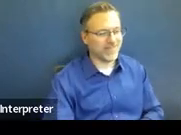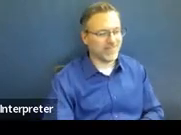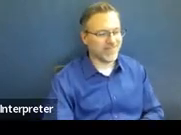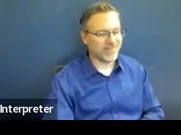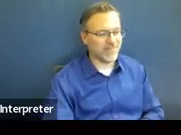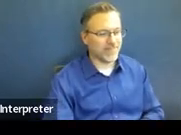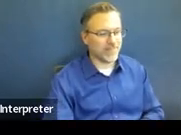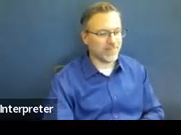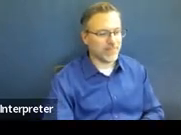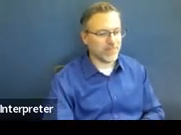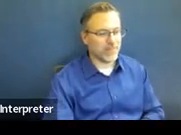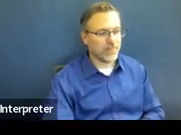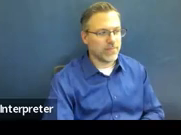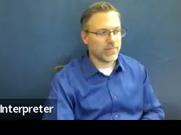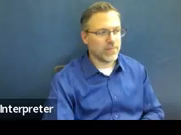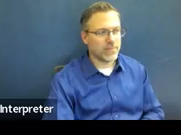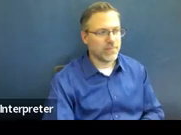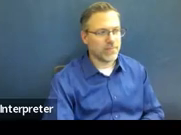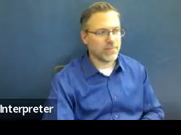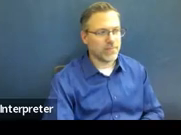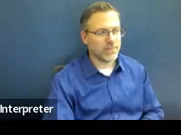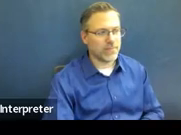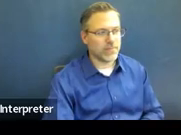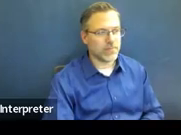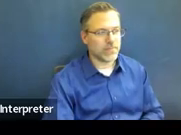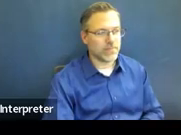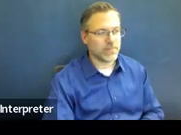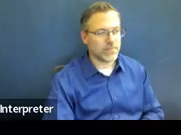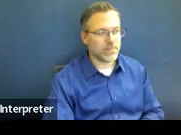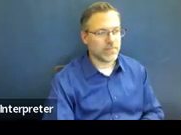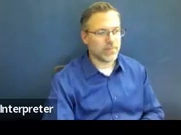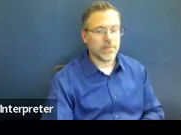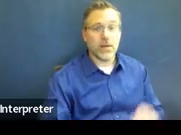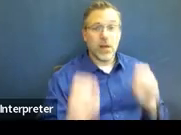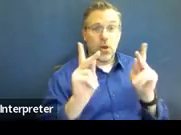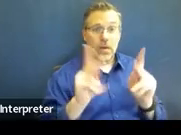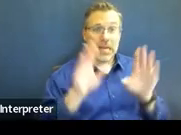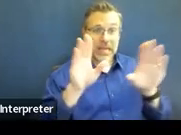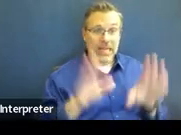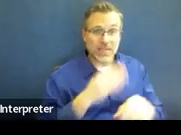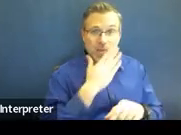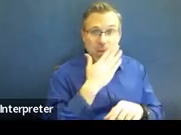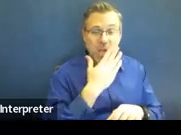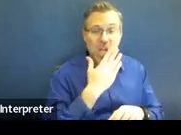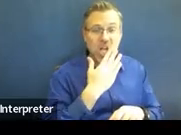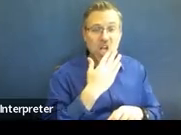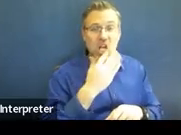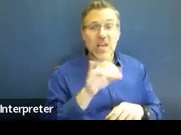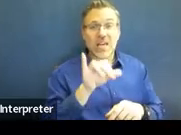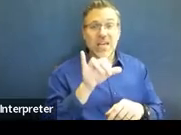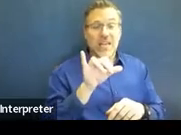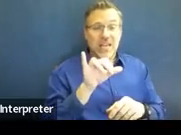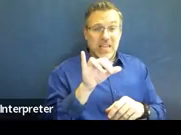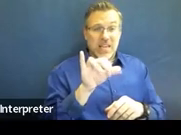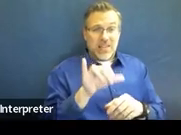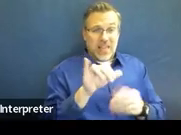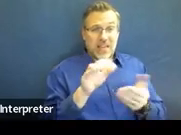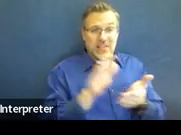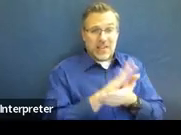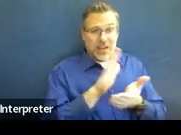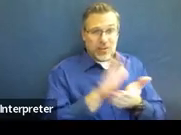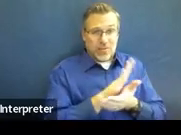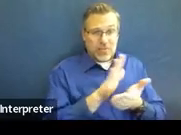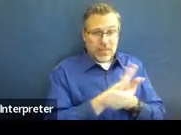All right. Excellent. All right, so that document, everything, this kind of lends